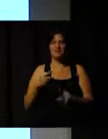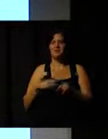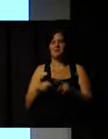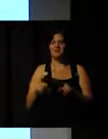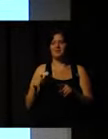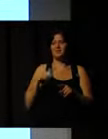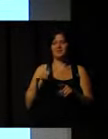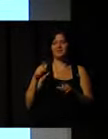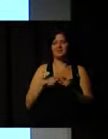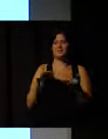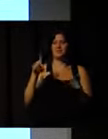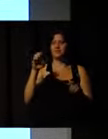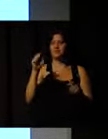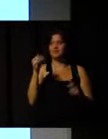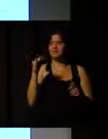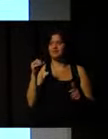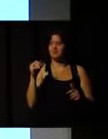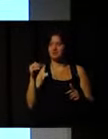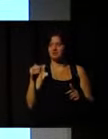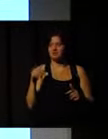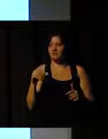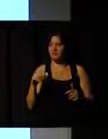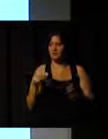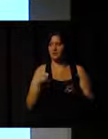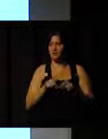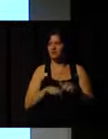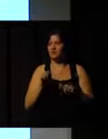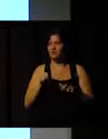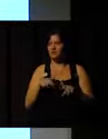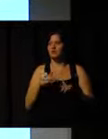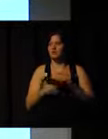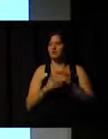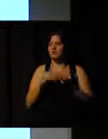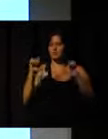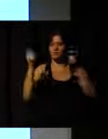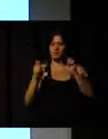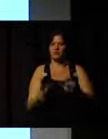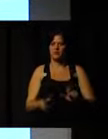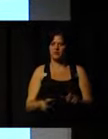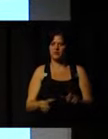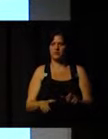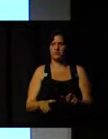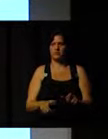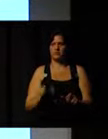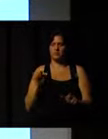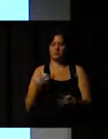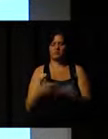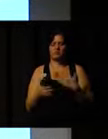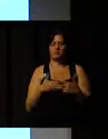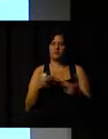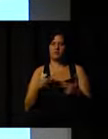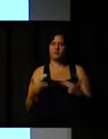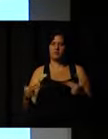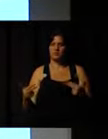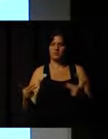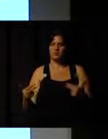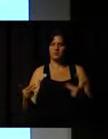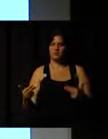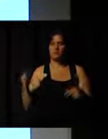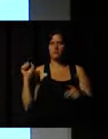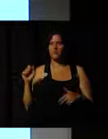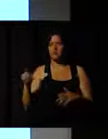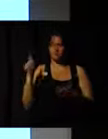Because, we need a process, a system, a framework, whatever you want. Something that can help us